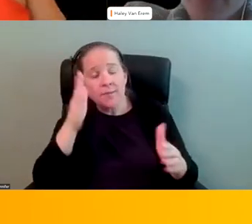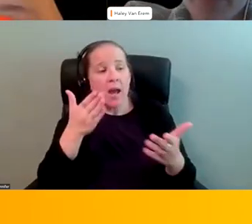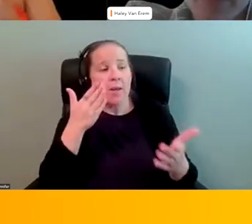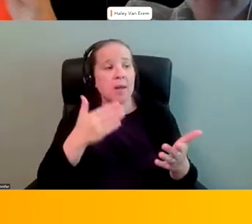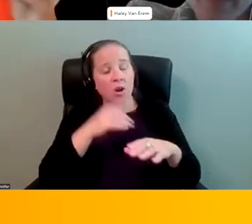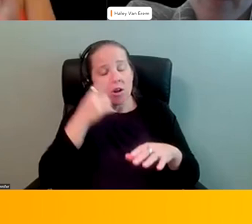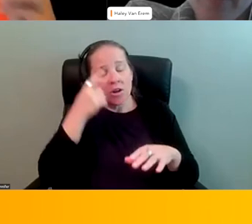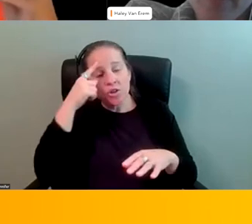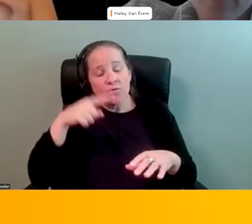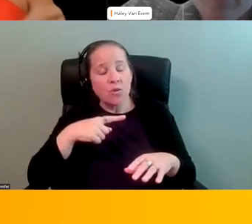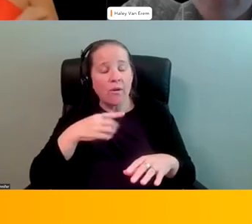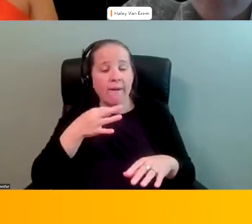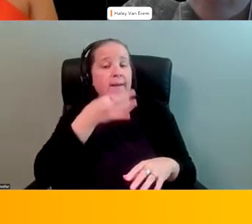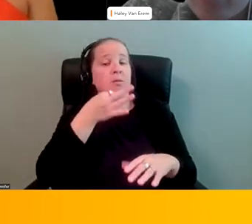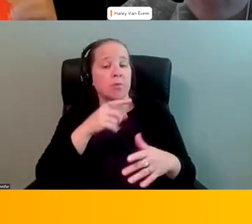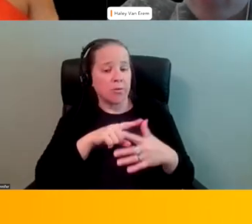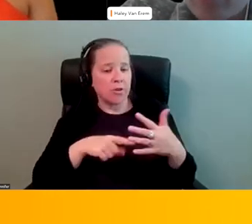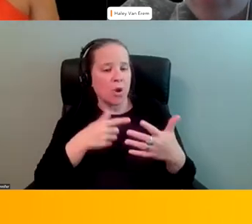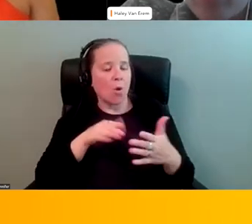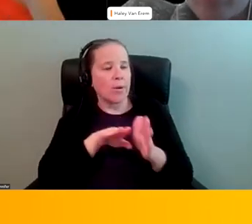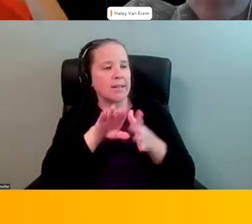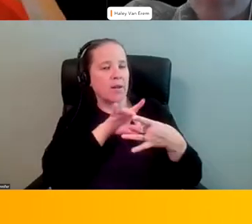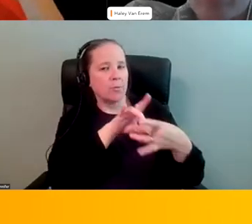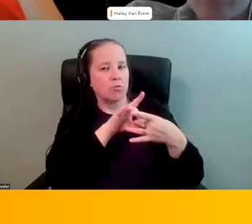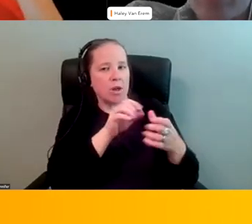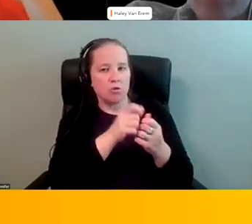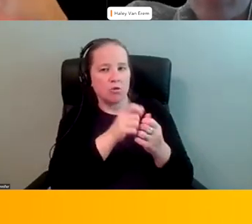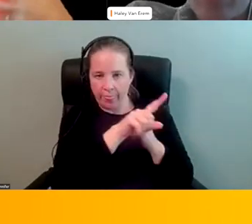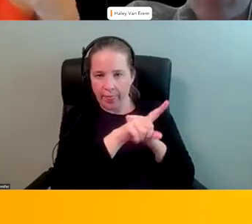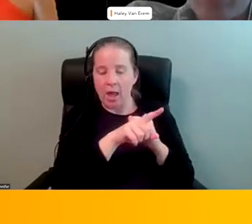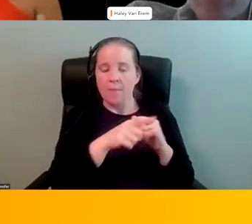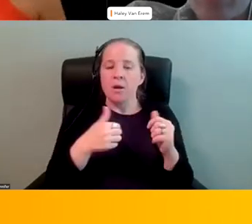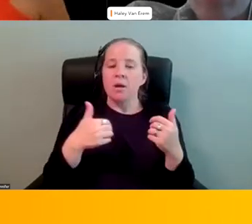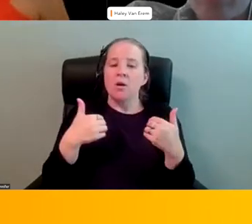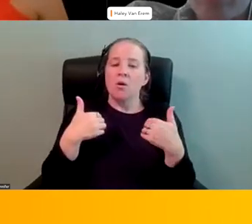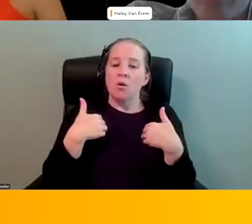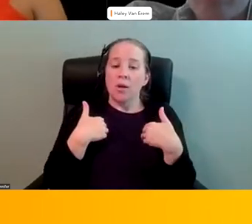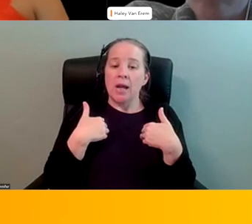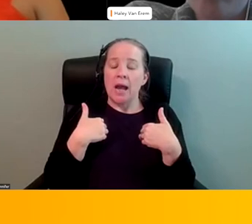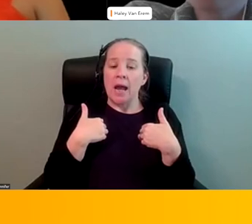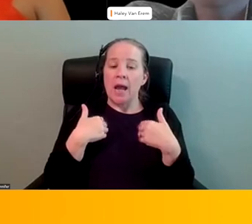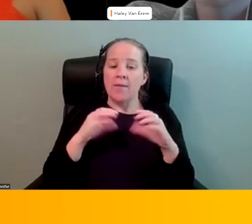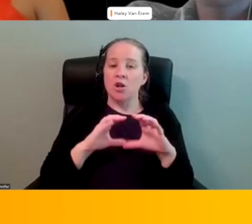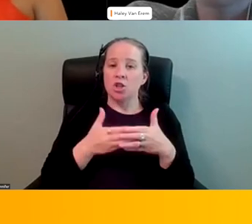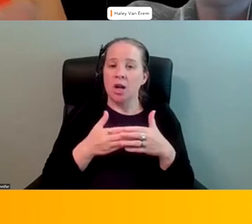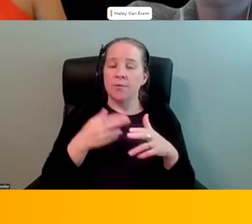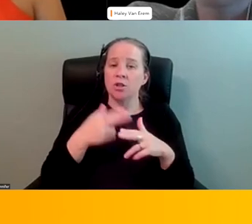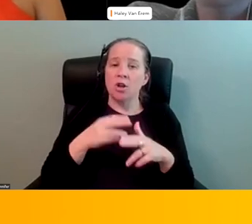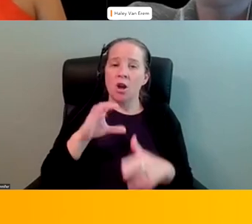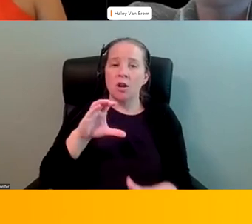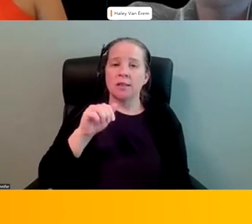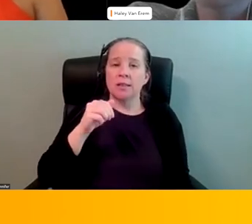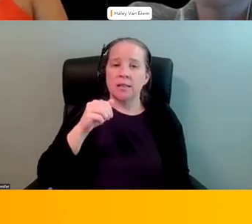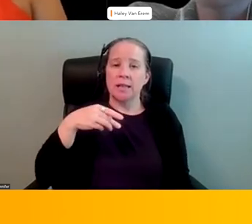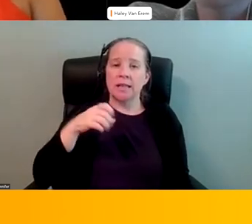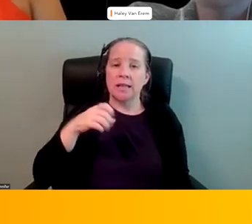so we develop this relationship with them we have at our chapter it's called capital action day we have it